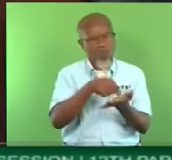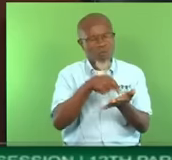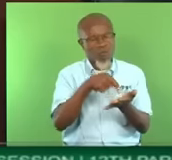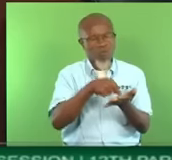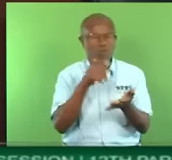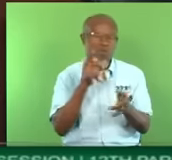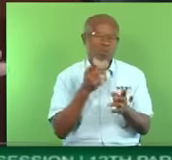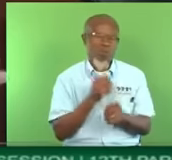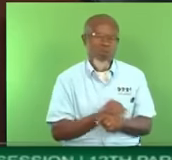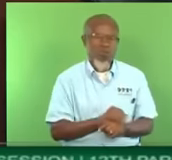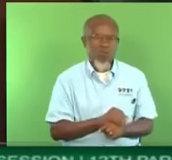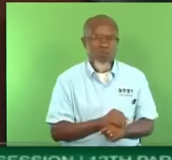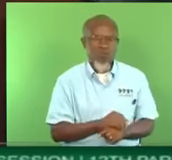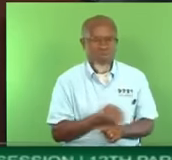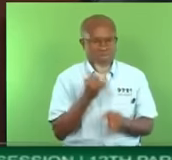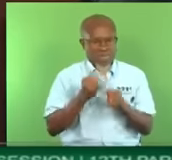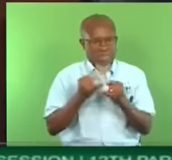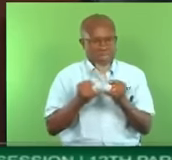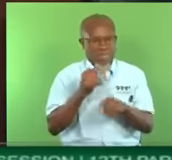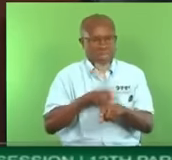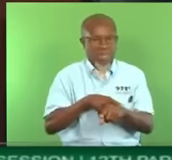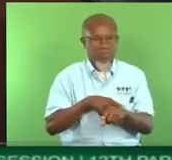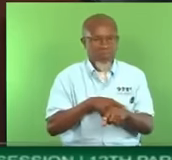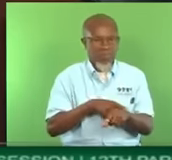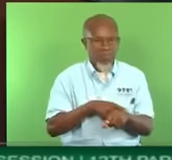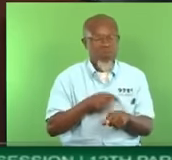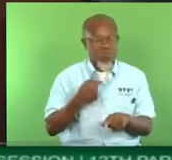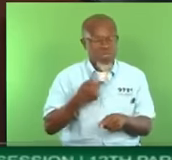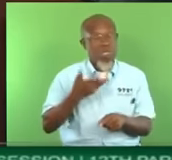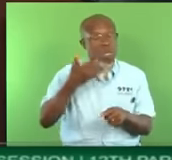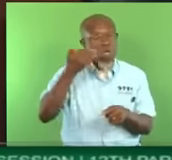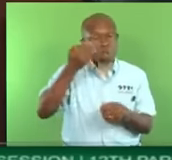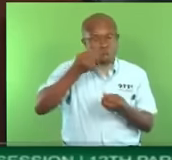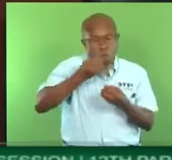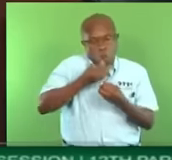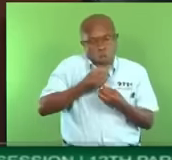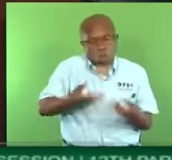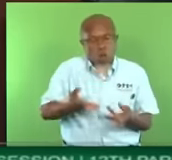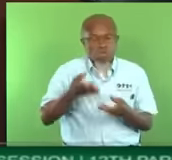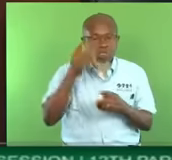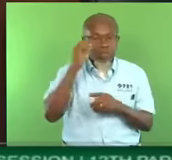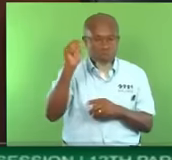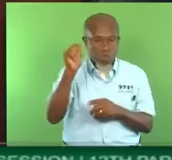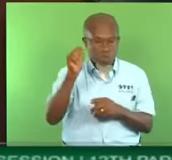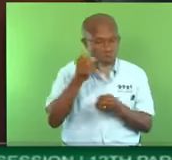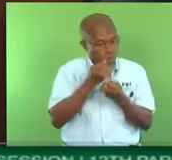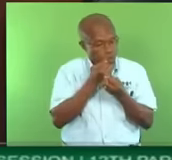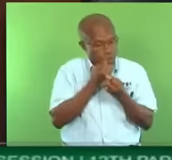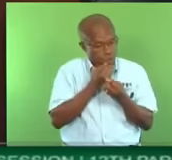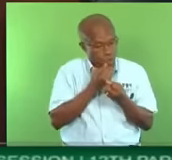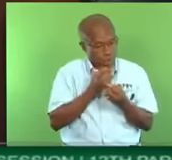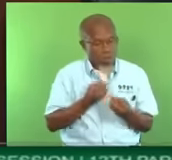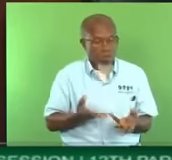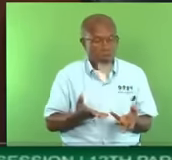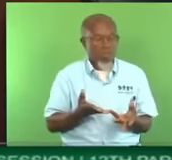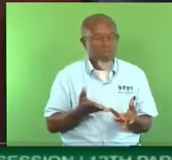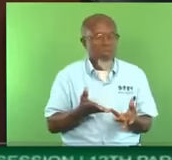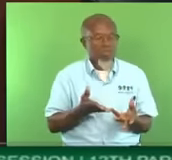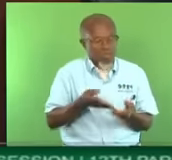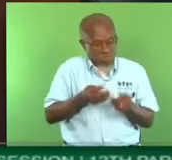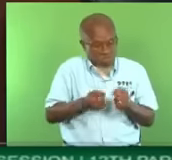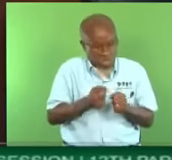they lost Tobago, they lost Trinidad. are holding on to the and. Trinidad and Tobago. And they were lost that too,